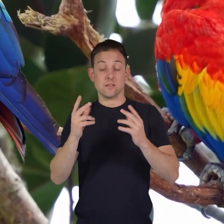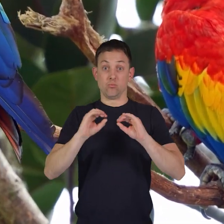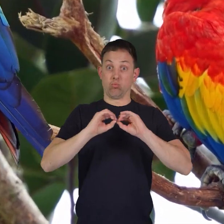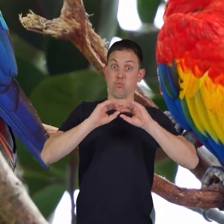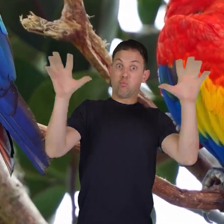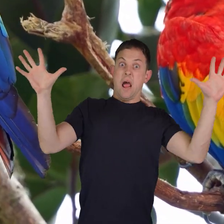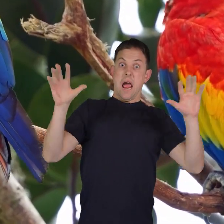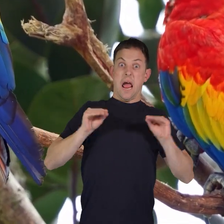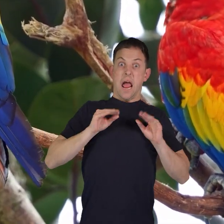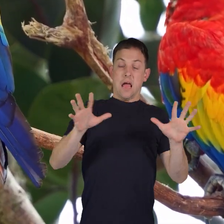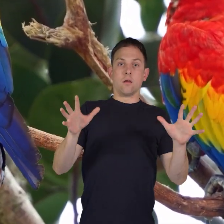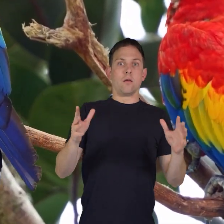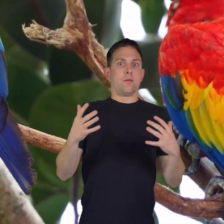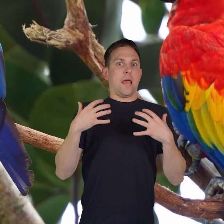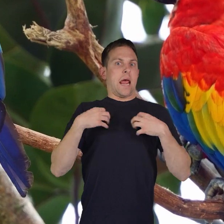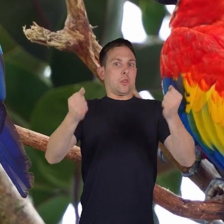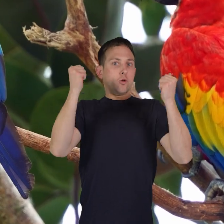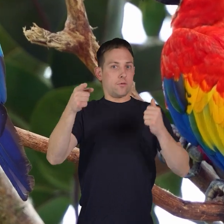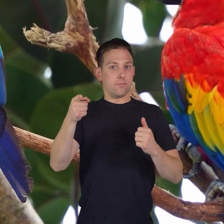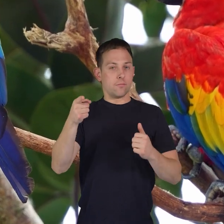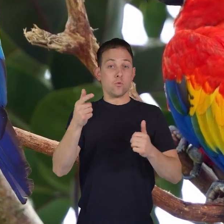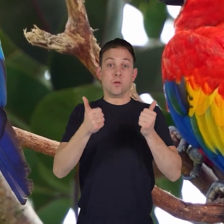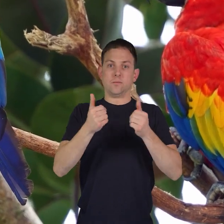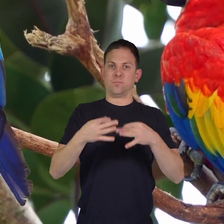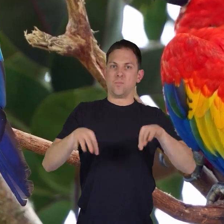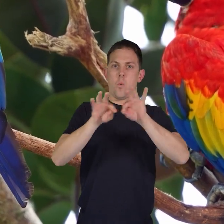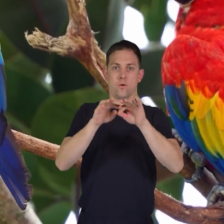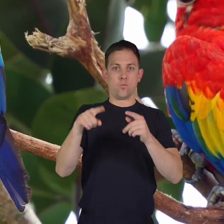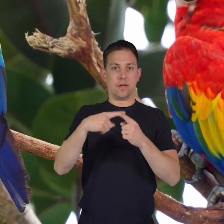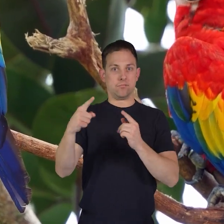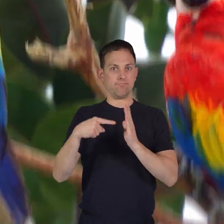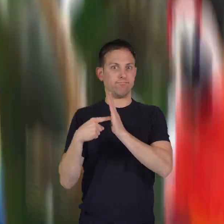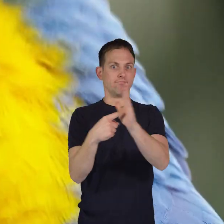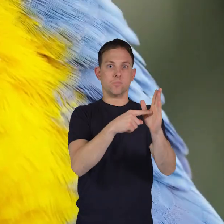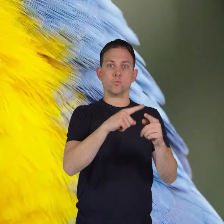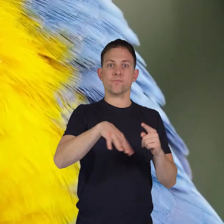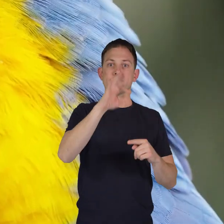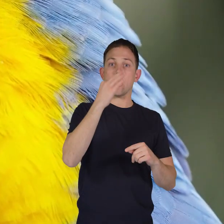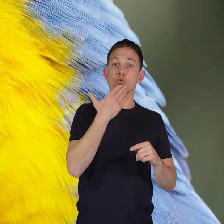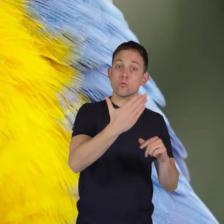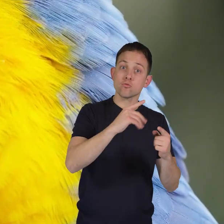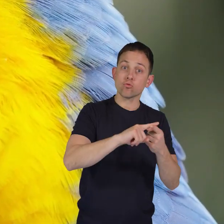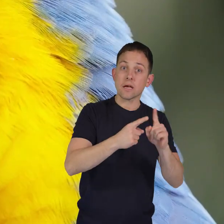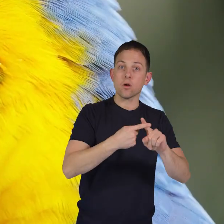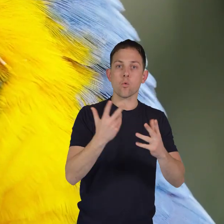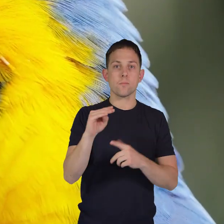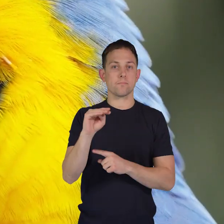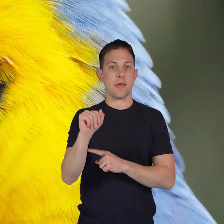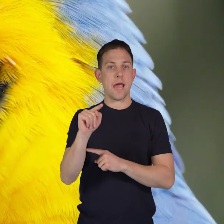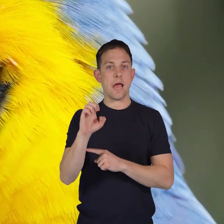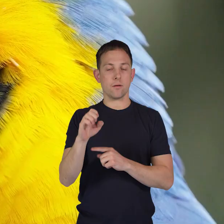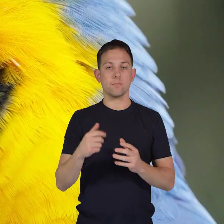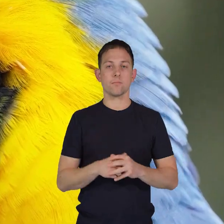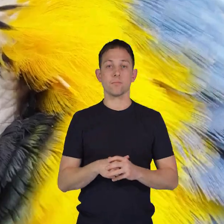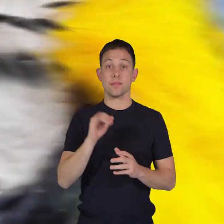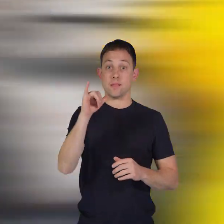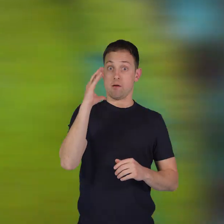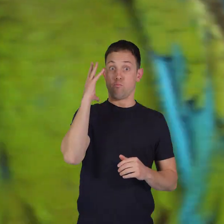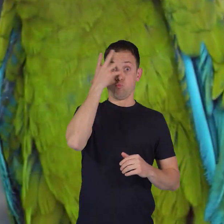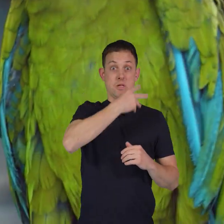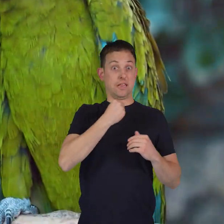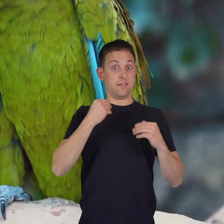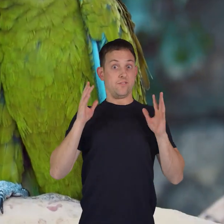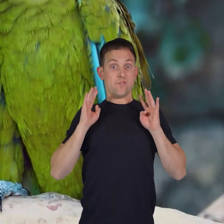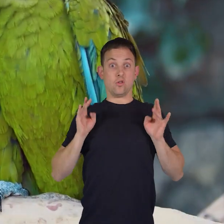might be, which is important when showing off to find a good friend or mate. So those pretty feathers aren't just for looks.